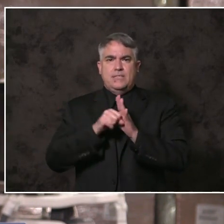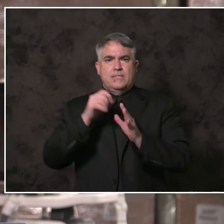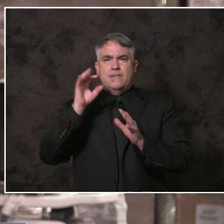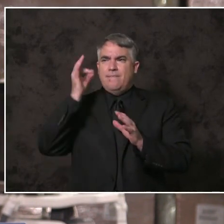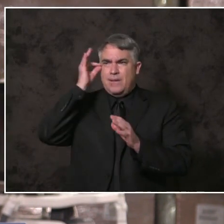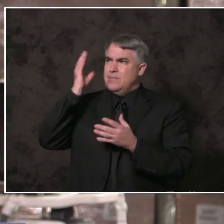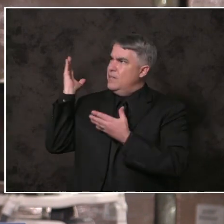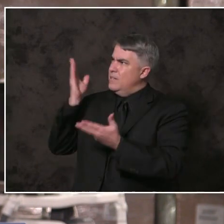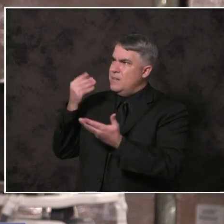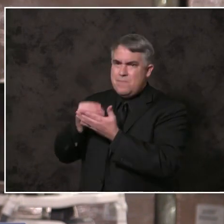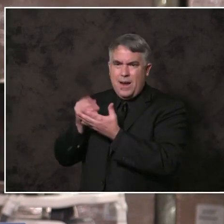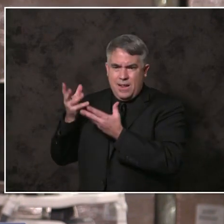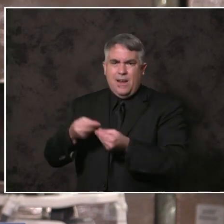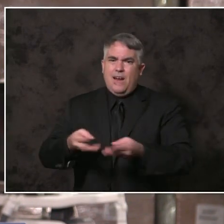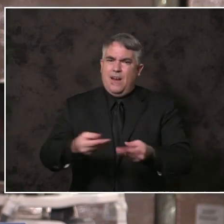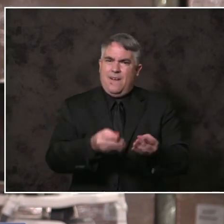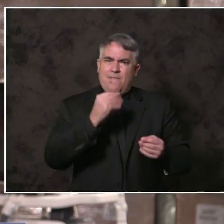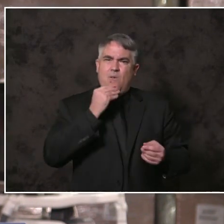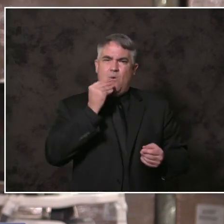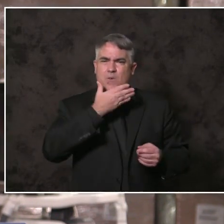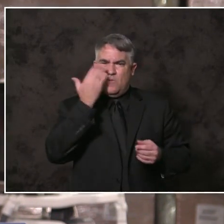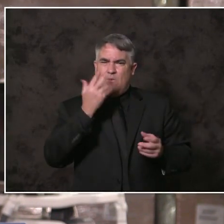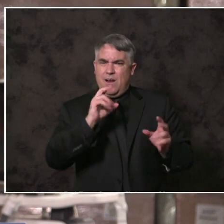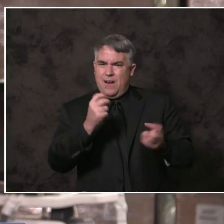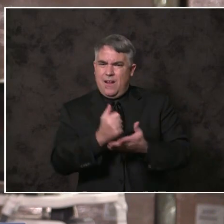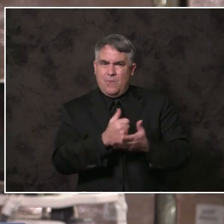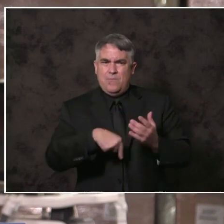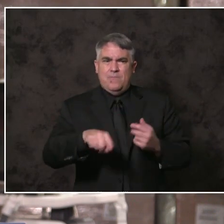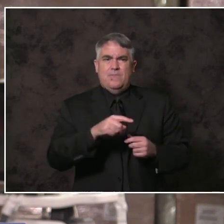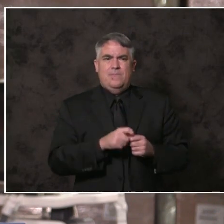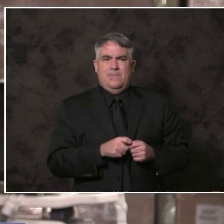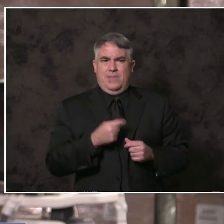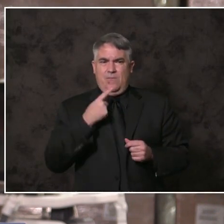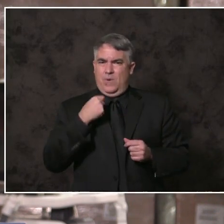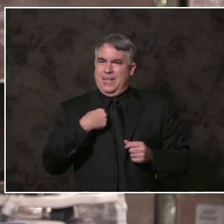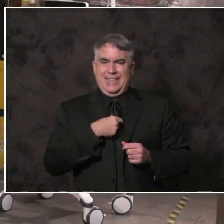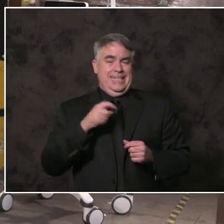are hurting. Neighborhoods are suffering. And we have to do better.